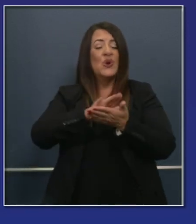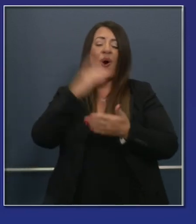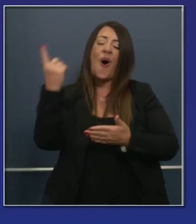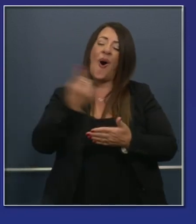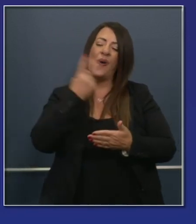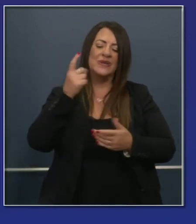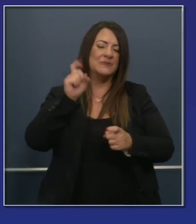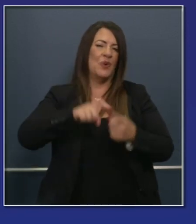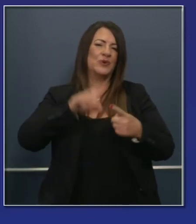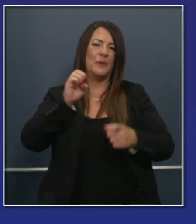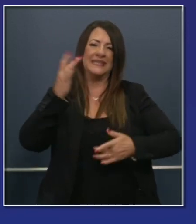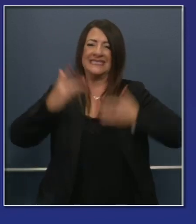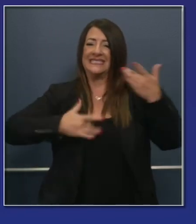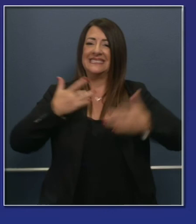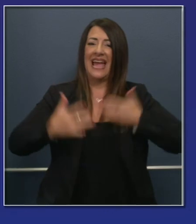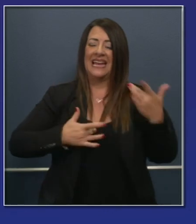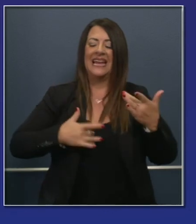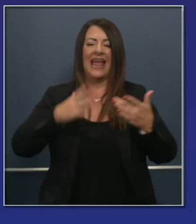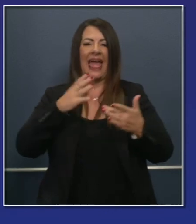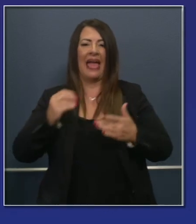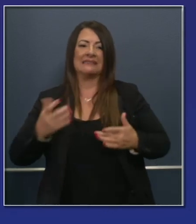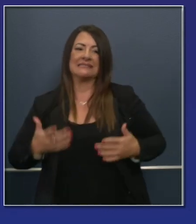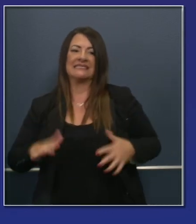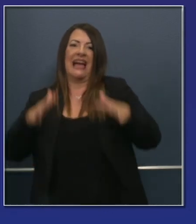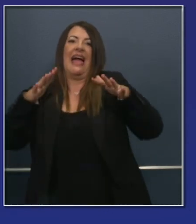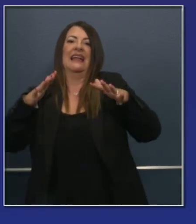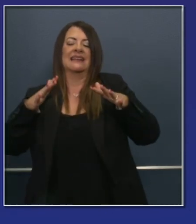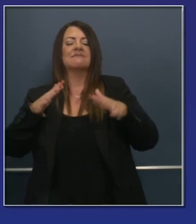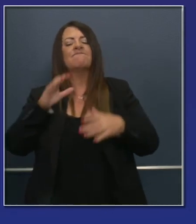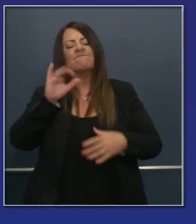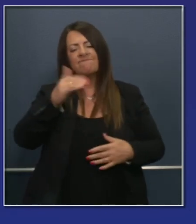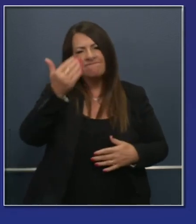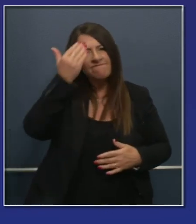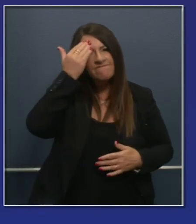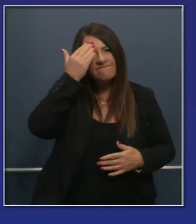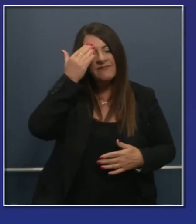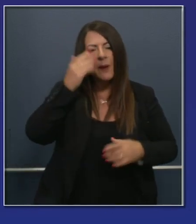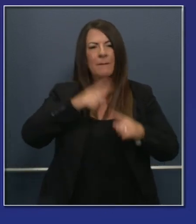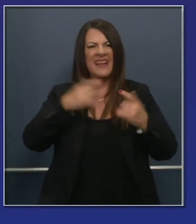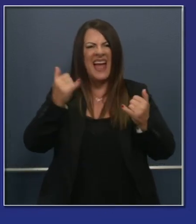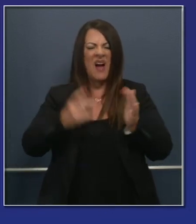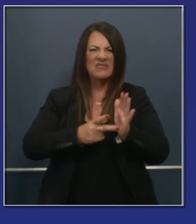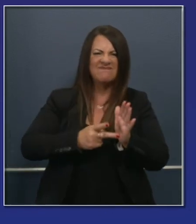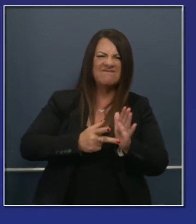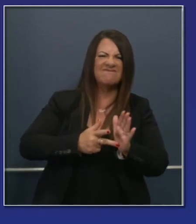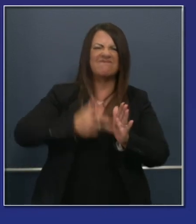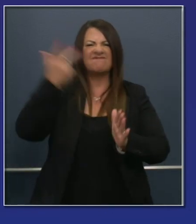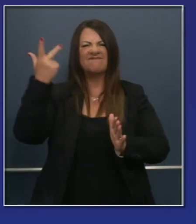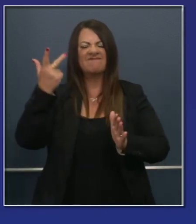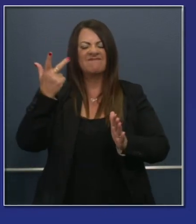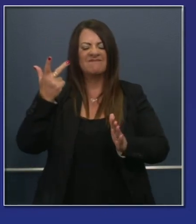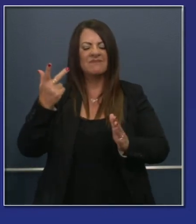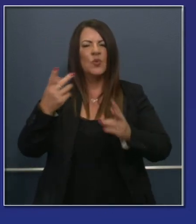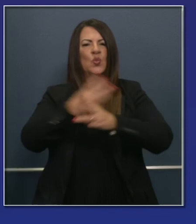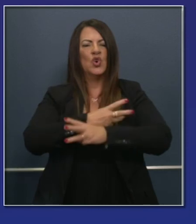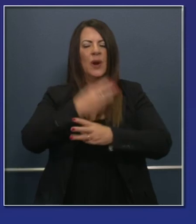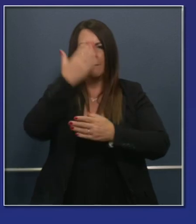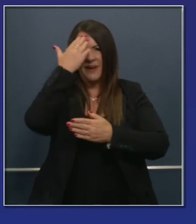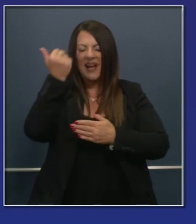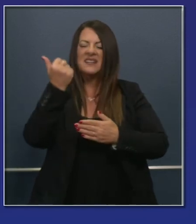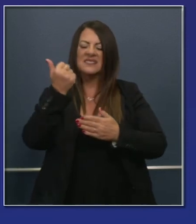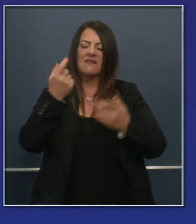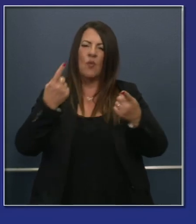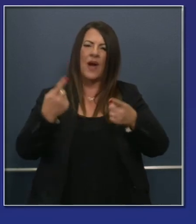and filled with anxiety. I would say that that's mounted to a higher level now because so much has gone into